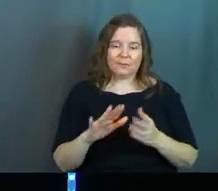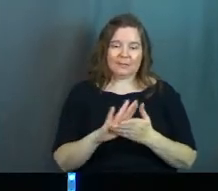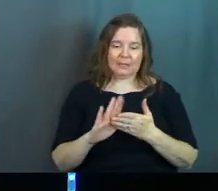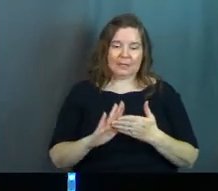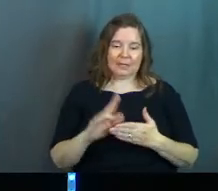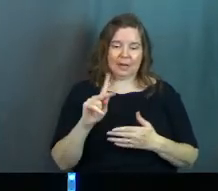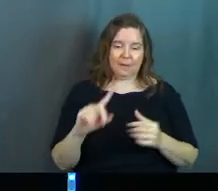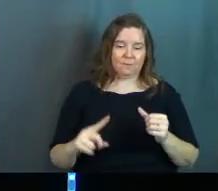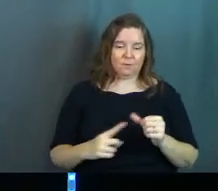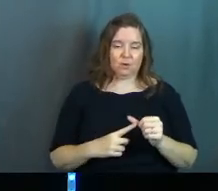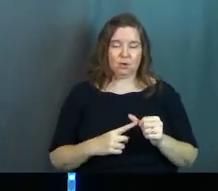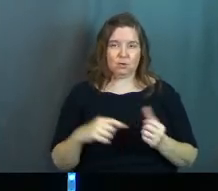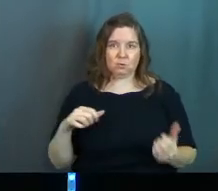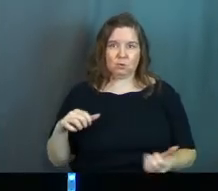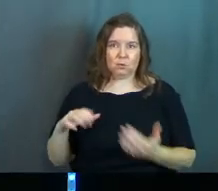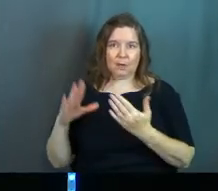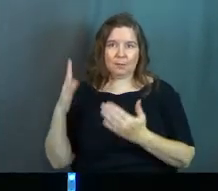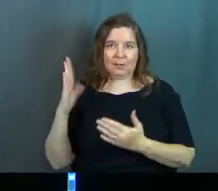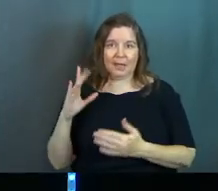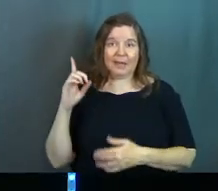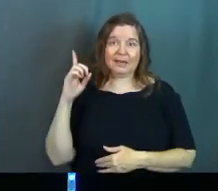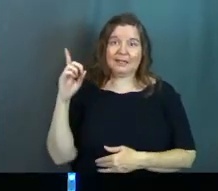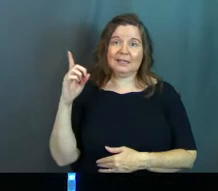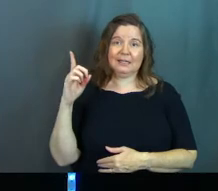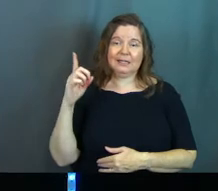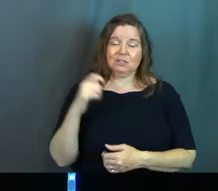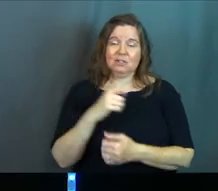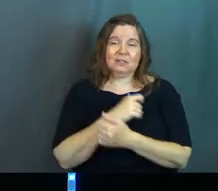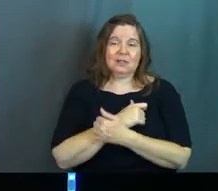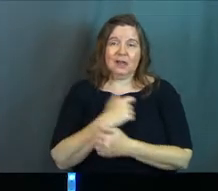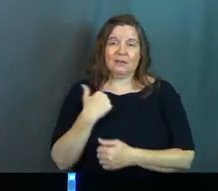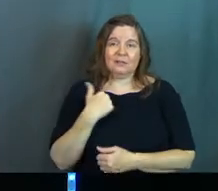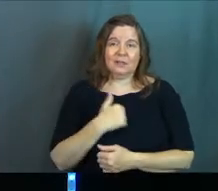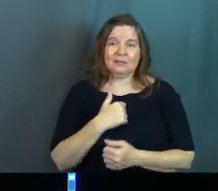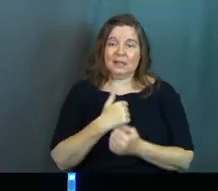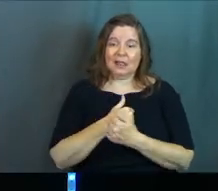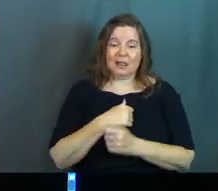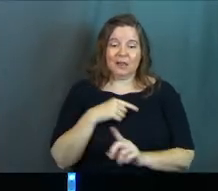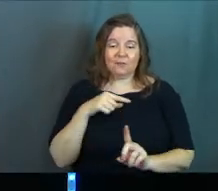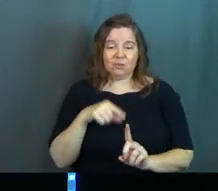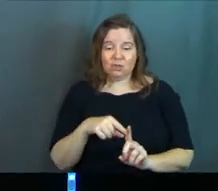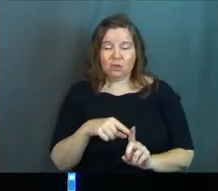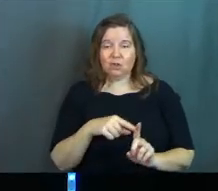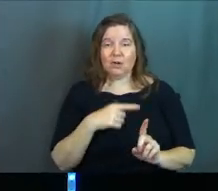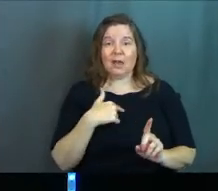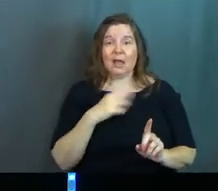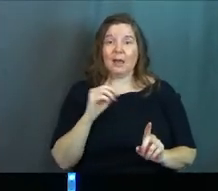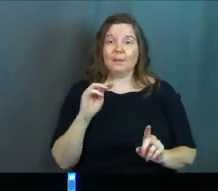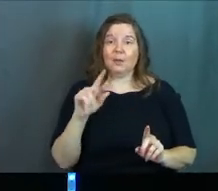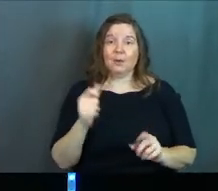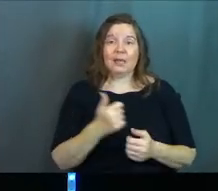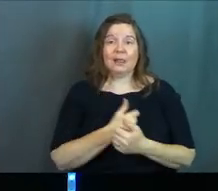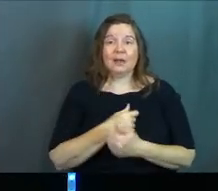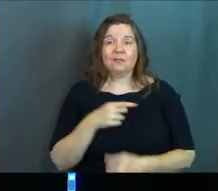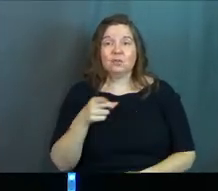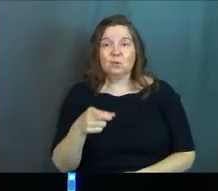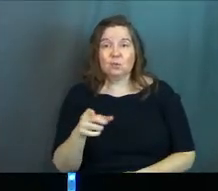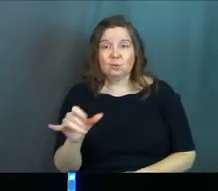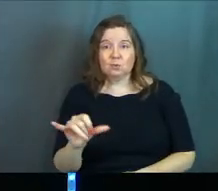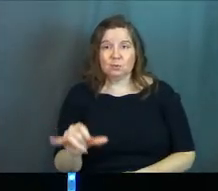got to clean ourselves up to come to God. And he just loves us. He just loved her. And he'll just, by the way, love you.